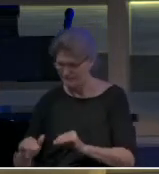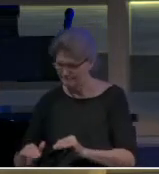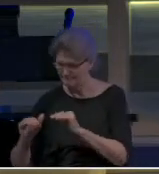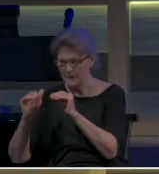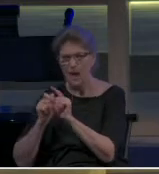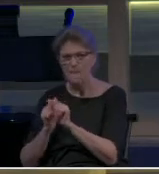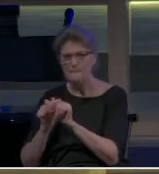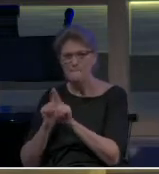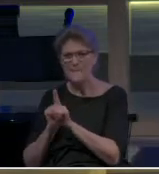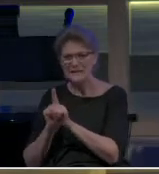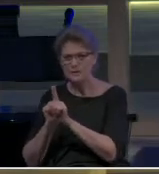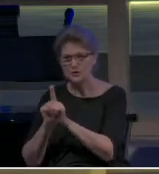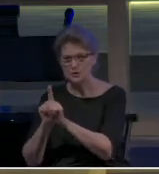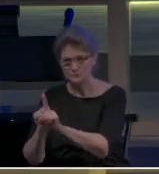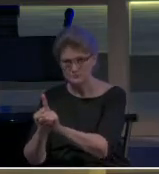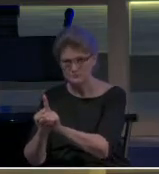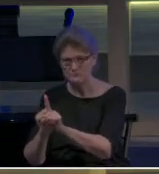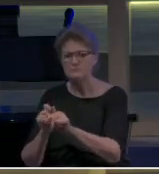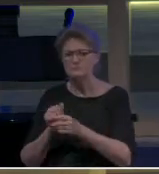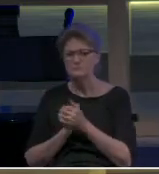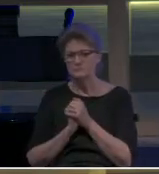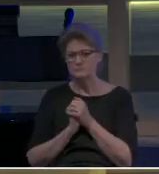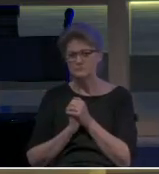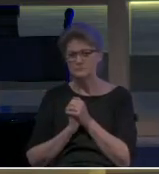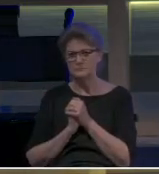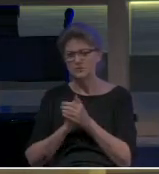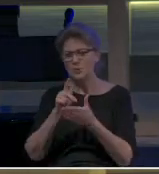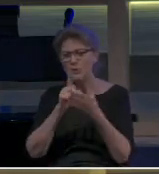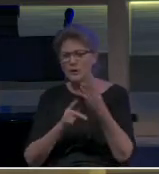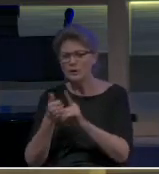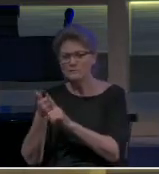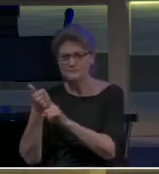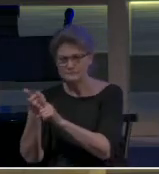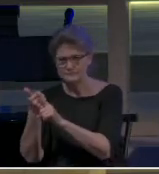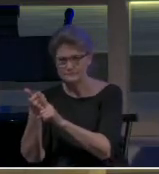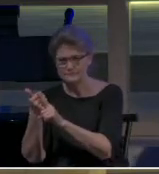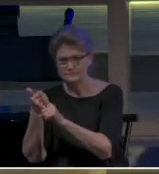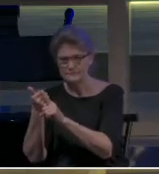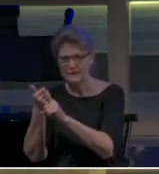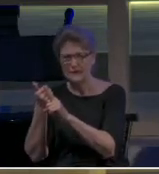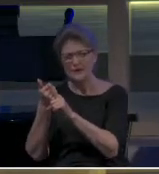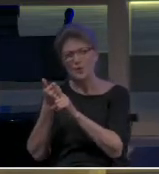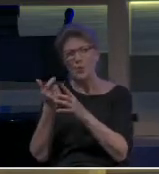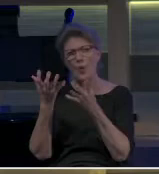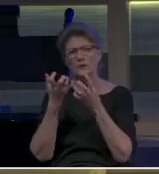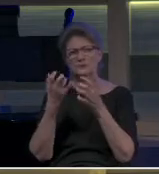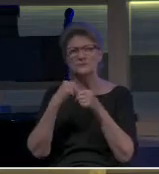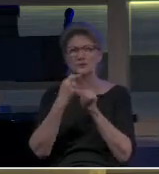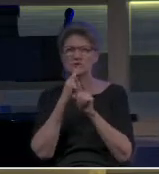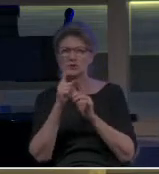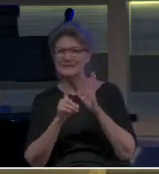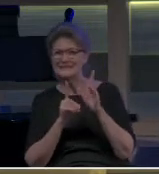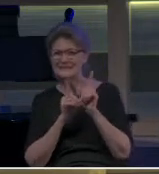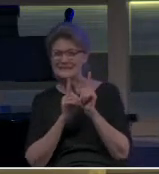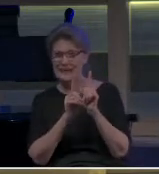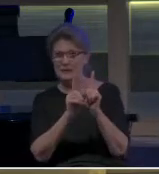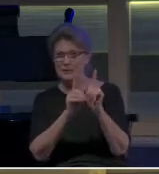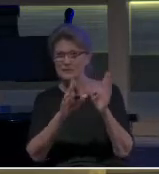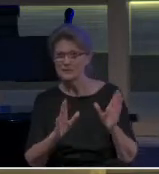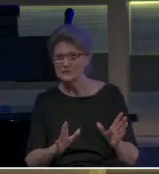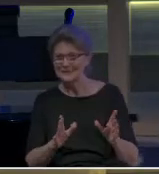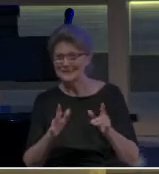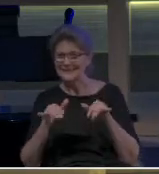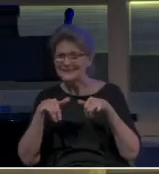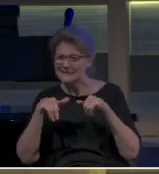But he, Paul himself, is driven to make sure his disciples stay on the